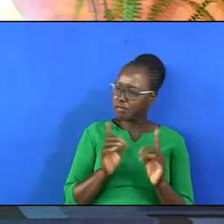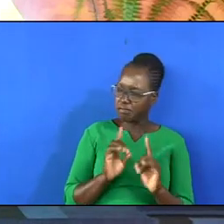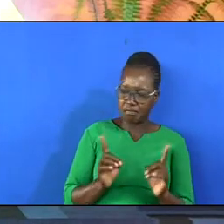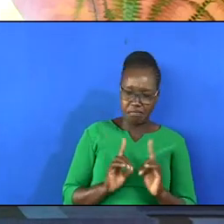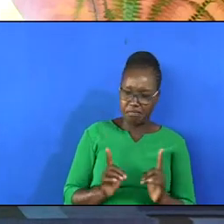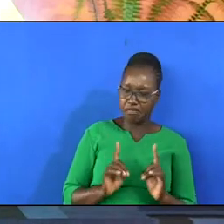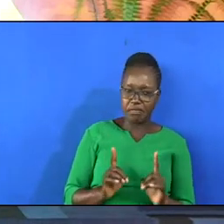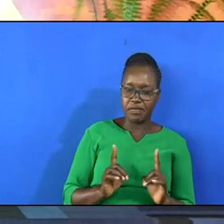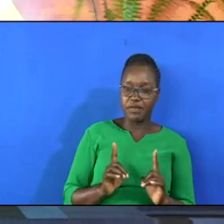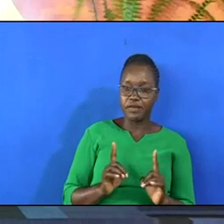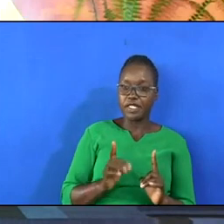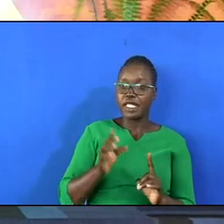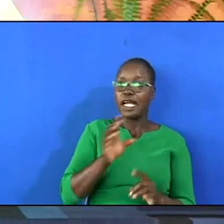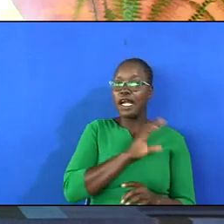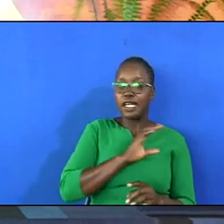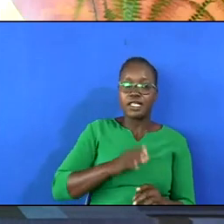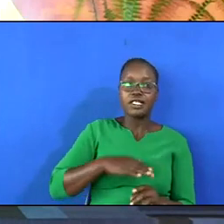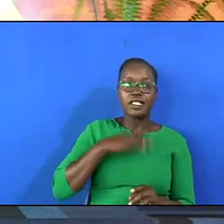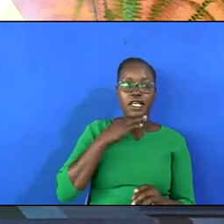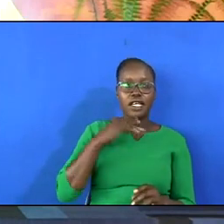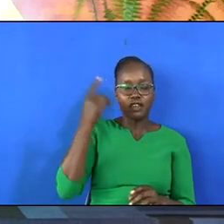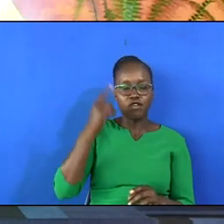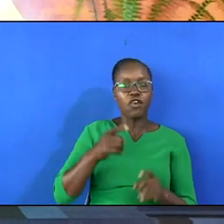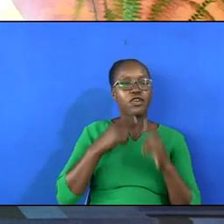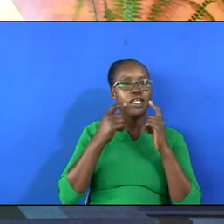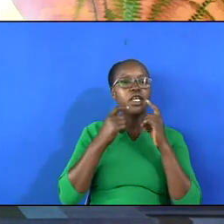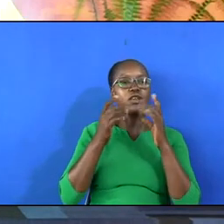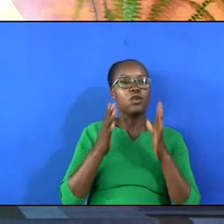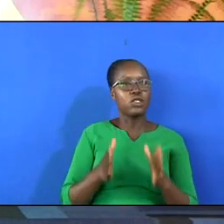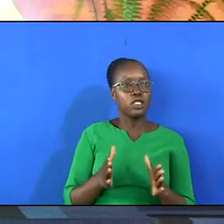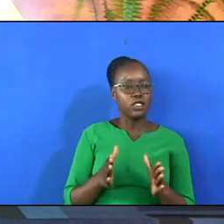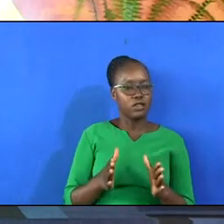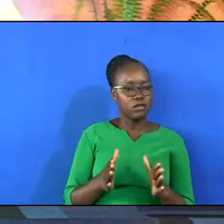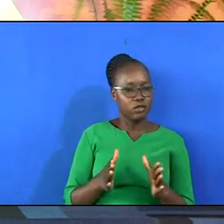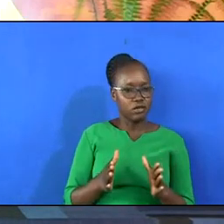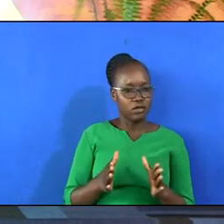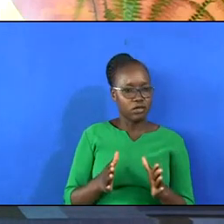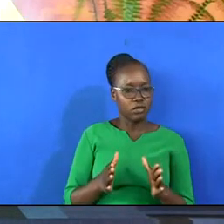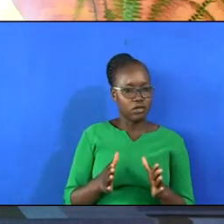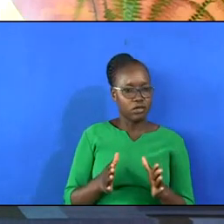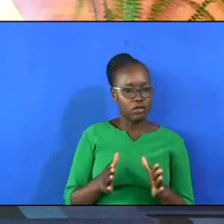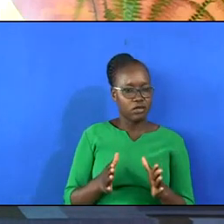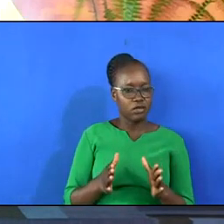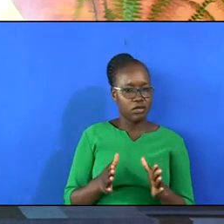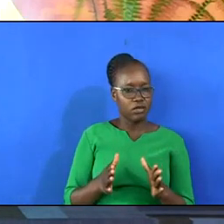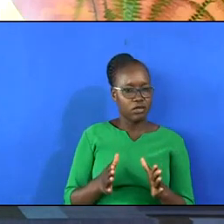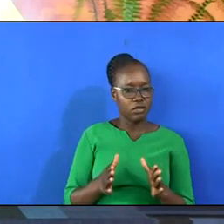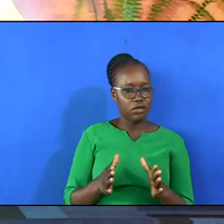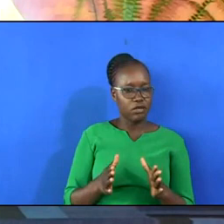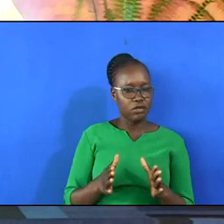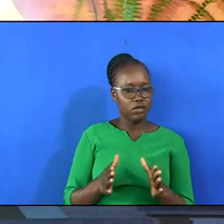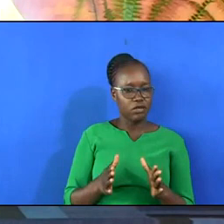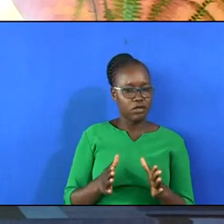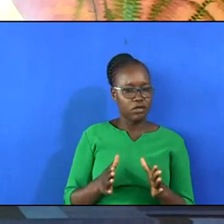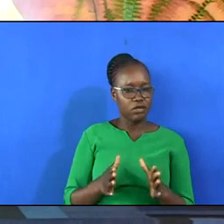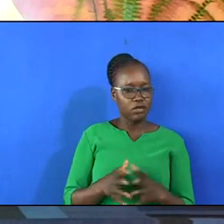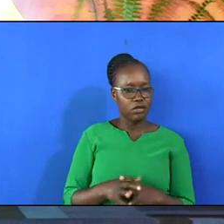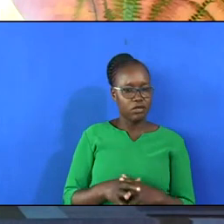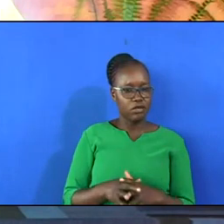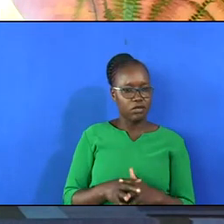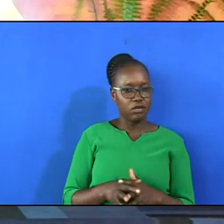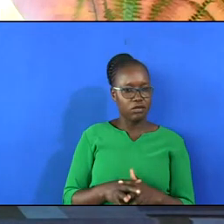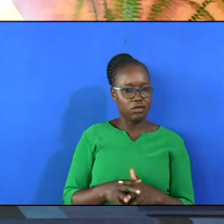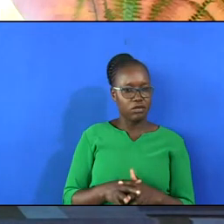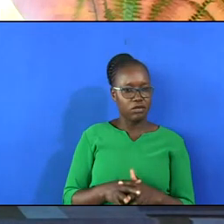the end. He died for the ungodly. The other version says, He died for the wicked.